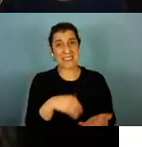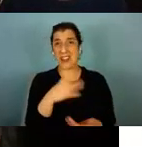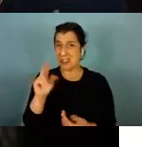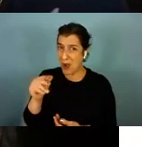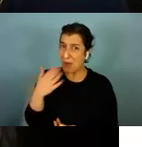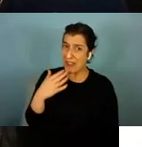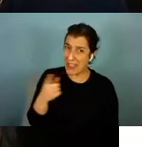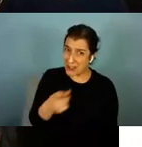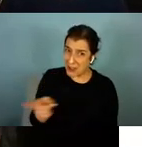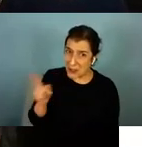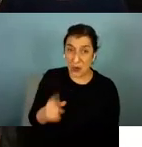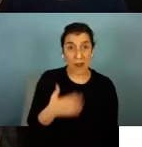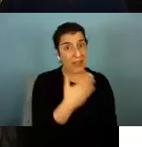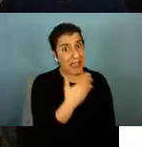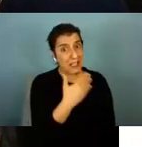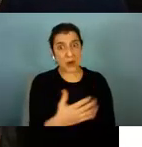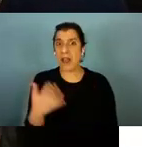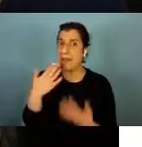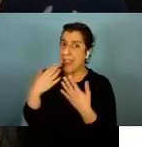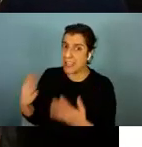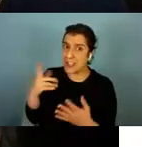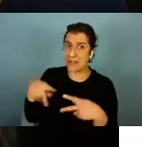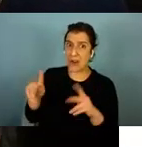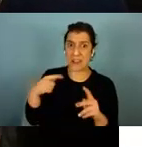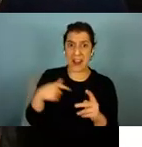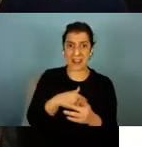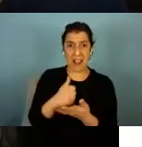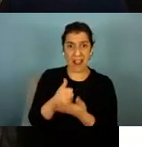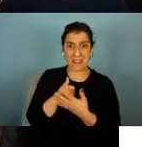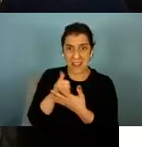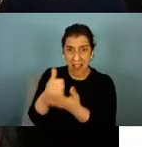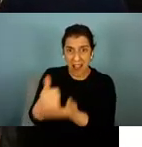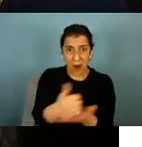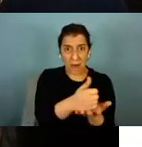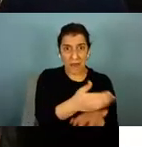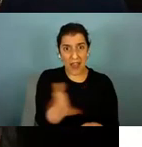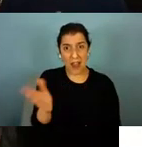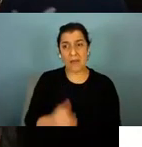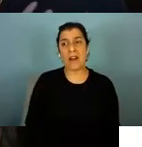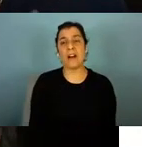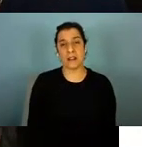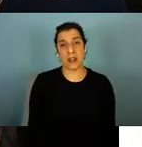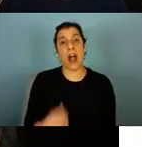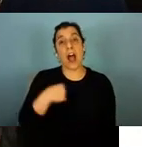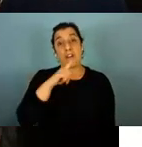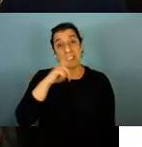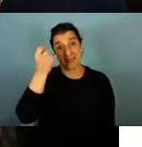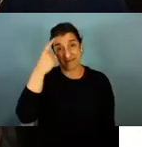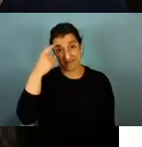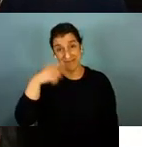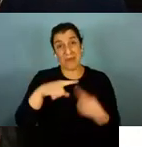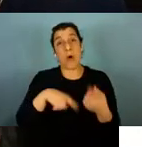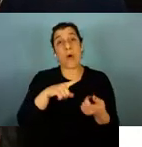you um for letting us help and i really do understand um when you have an